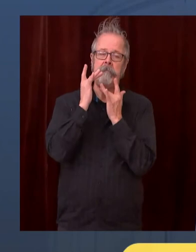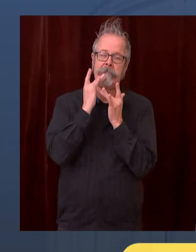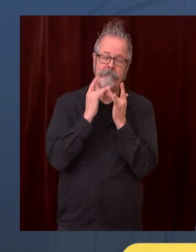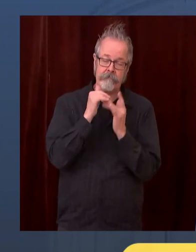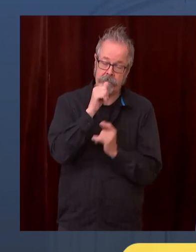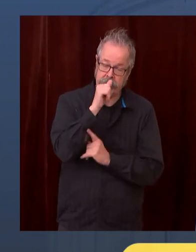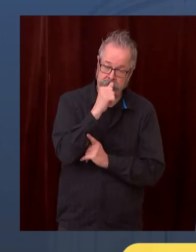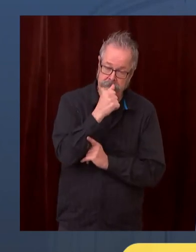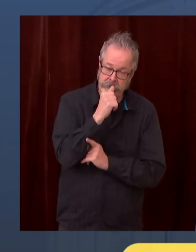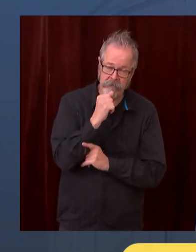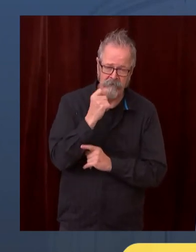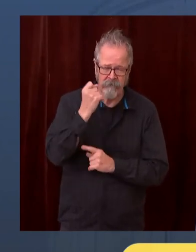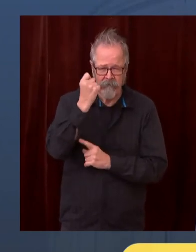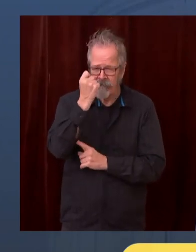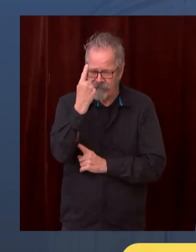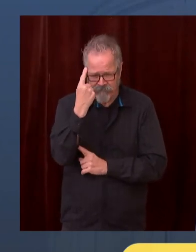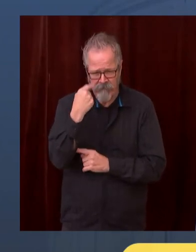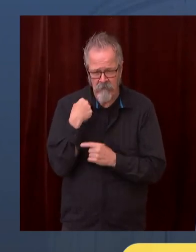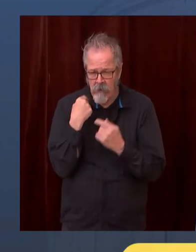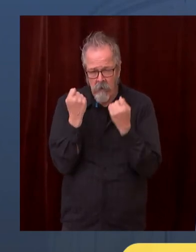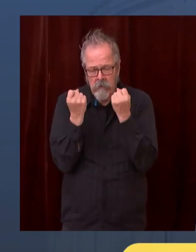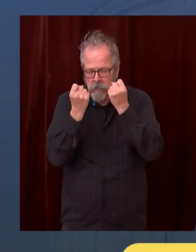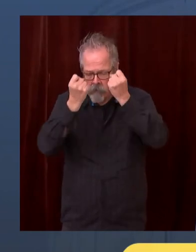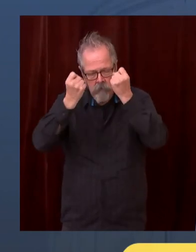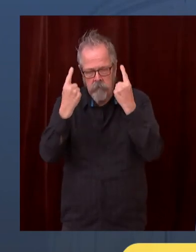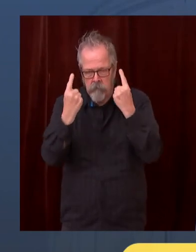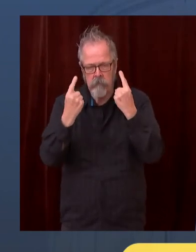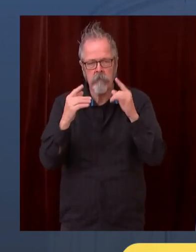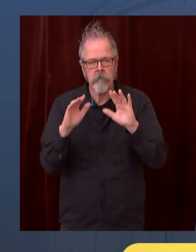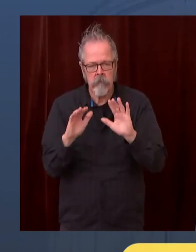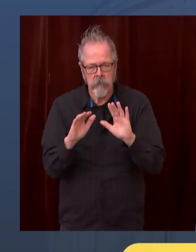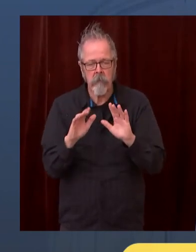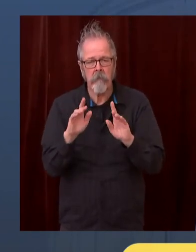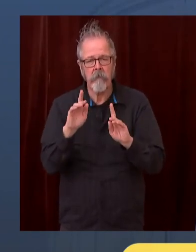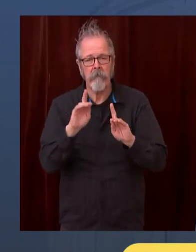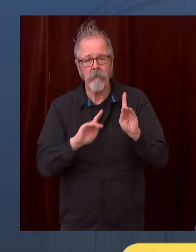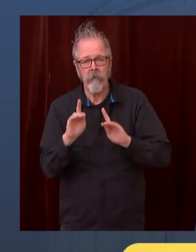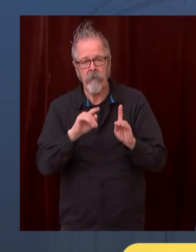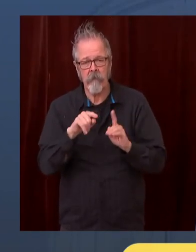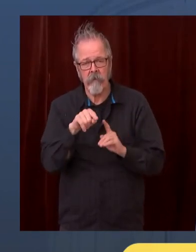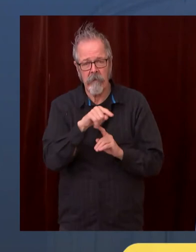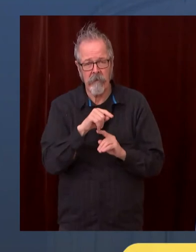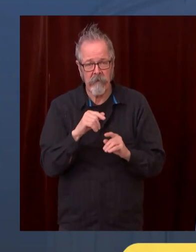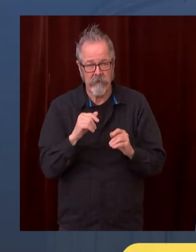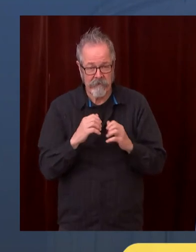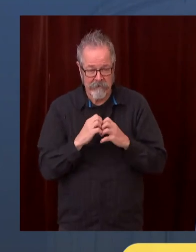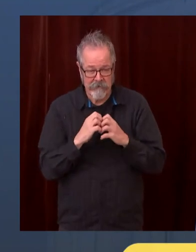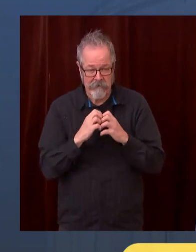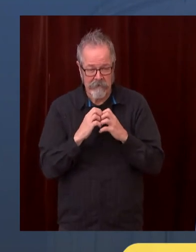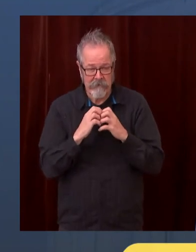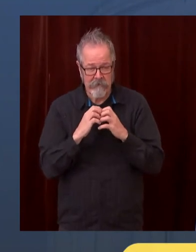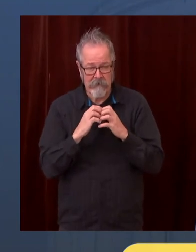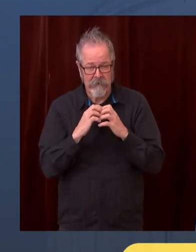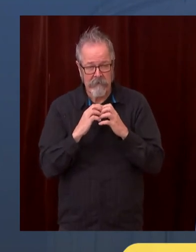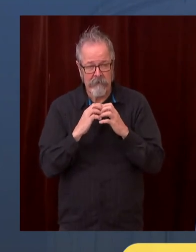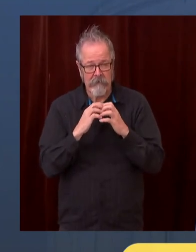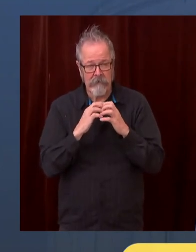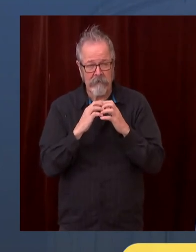in a restaurant and then has to shut it down twice in a year and lay people off even temporarily,